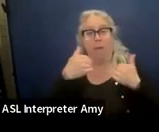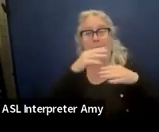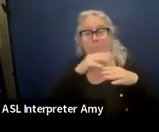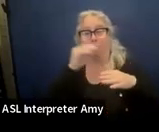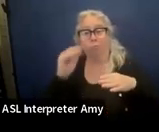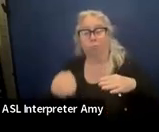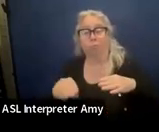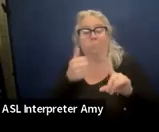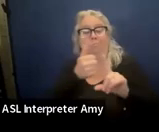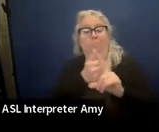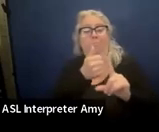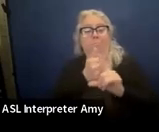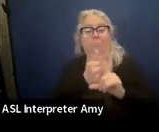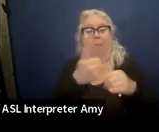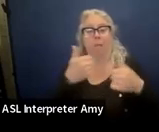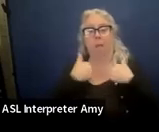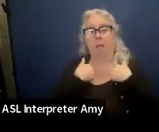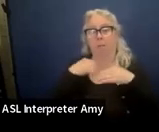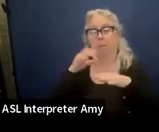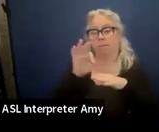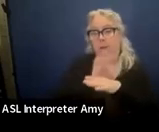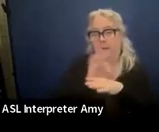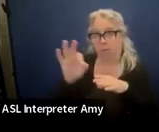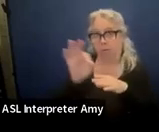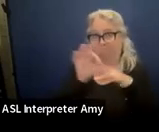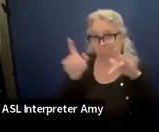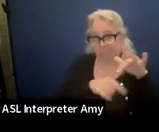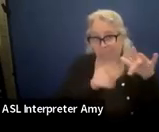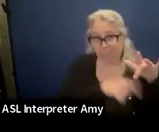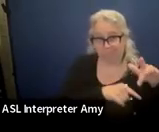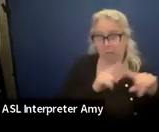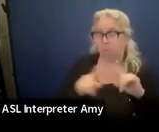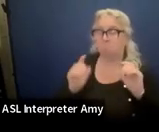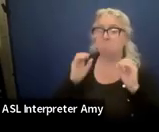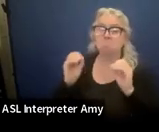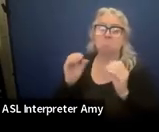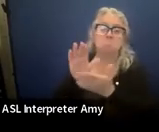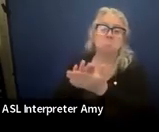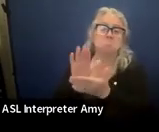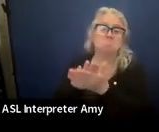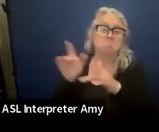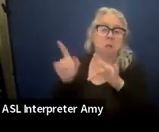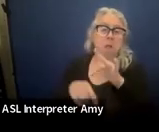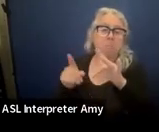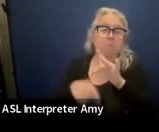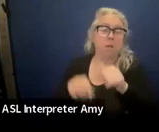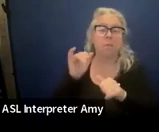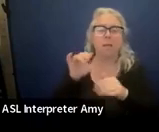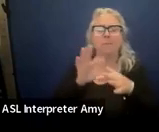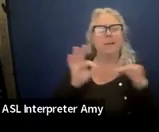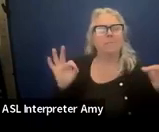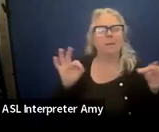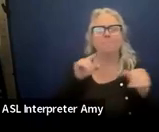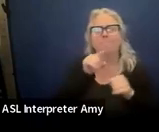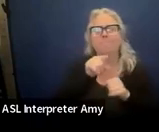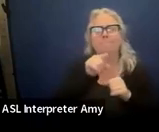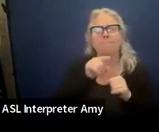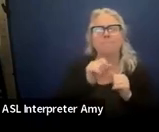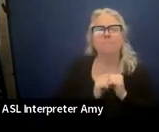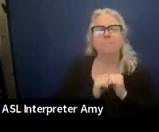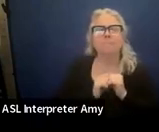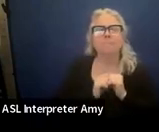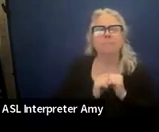functional gaps but no academic gaps, that statement, the statement right here,